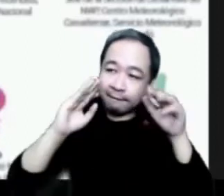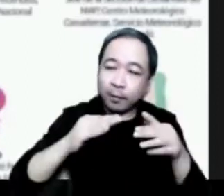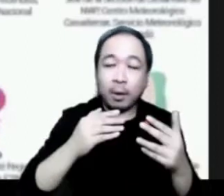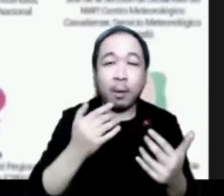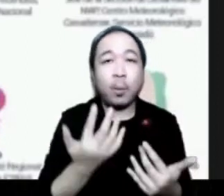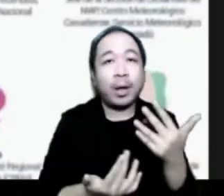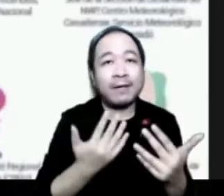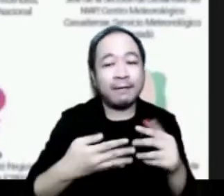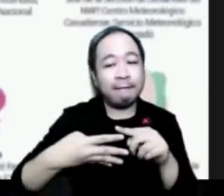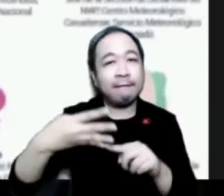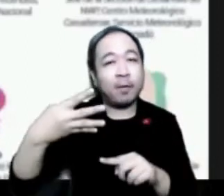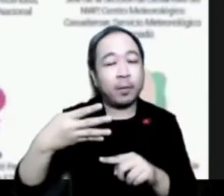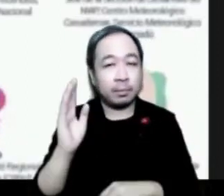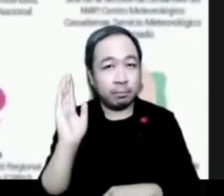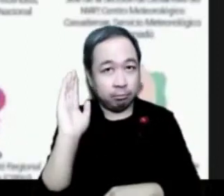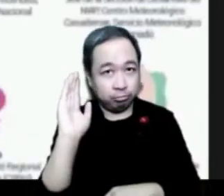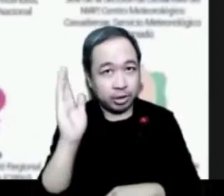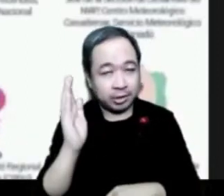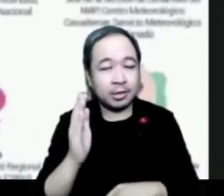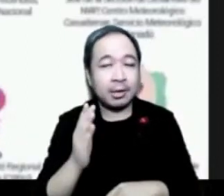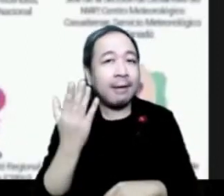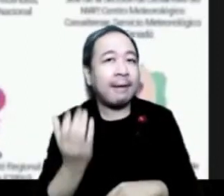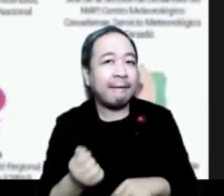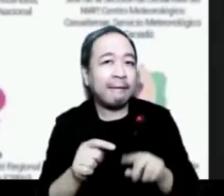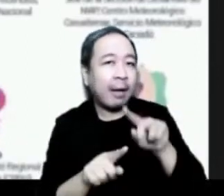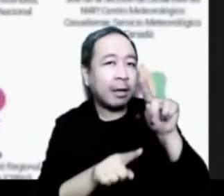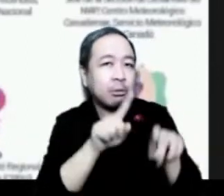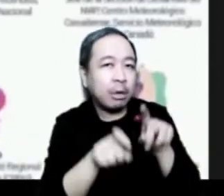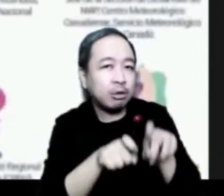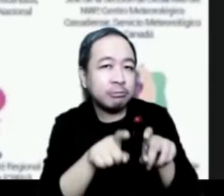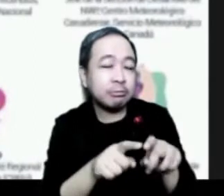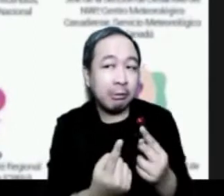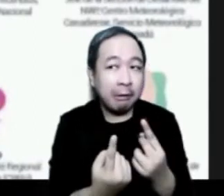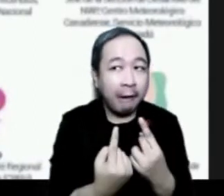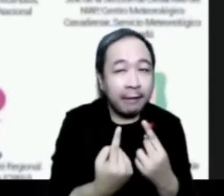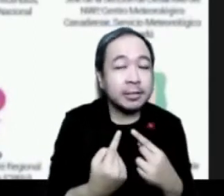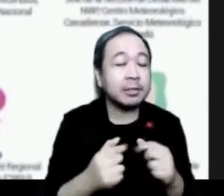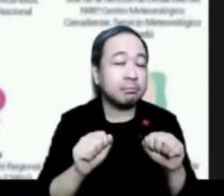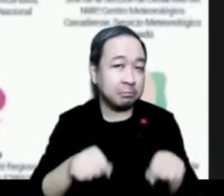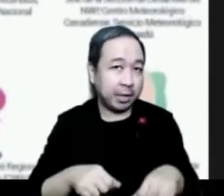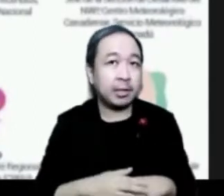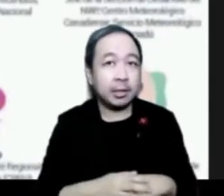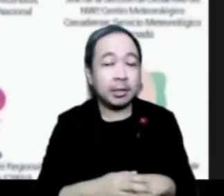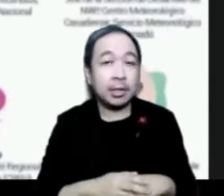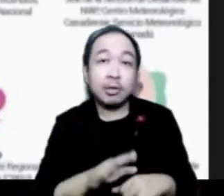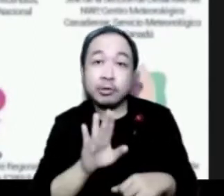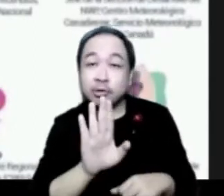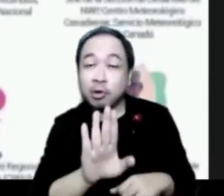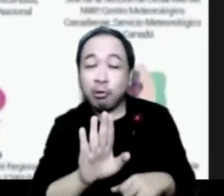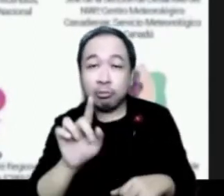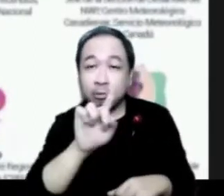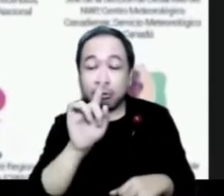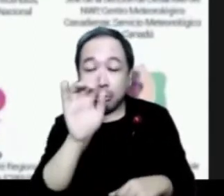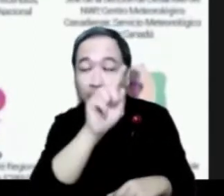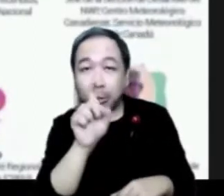followed by a period of questions and answers, you can make the questions speaking or writing